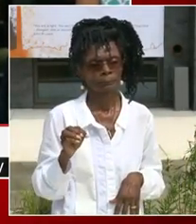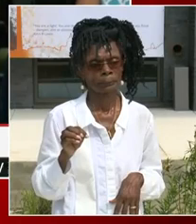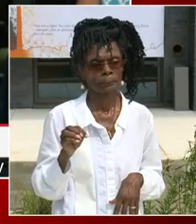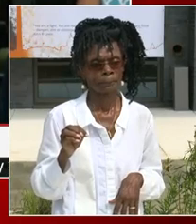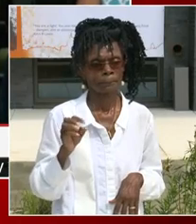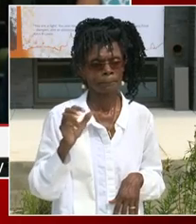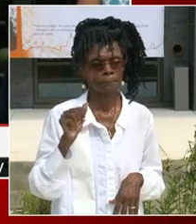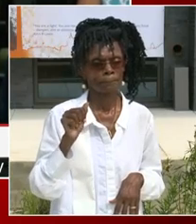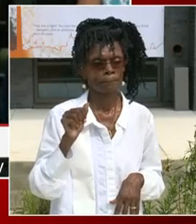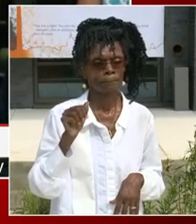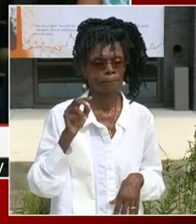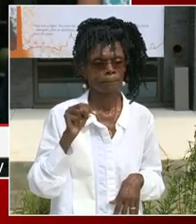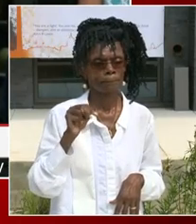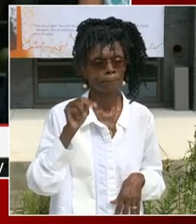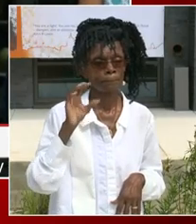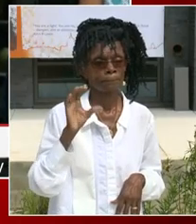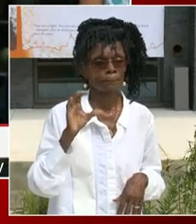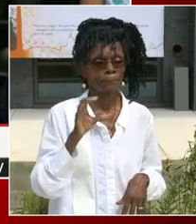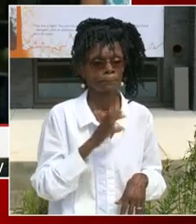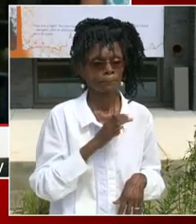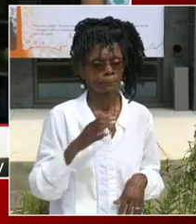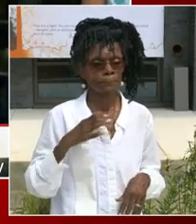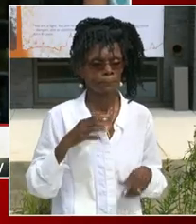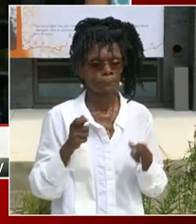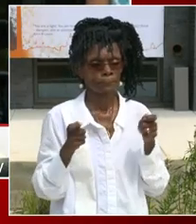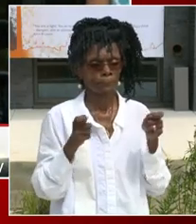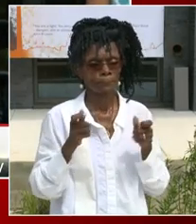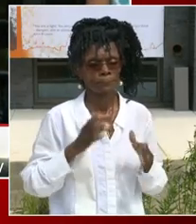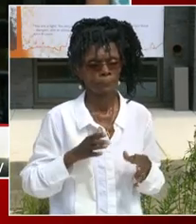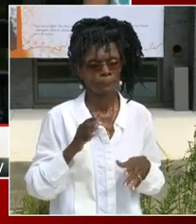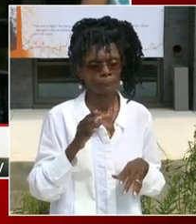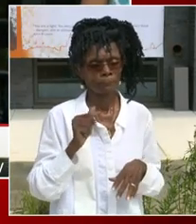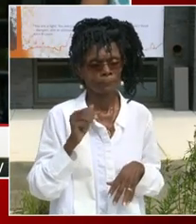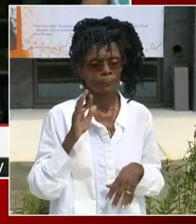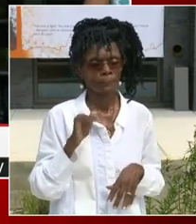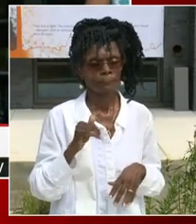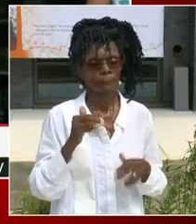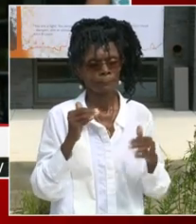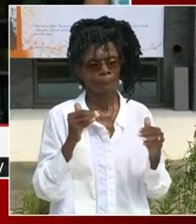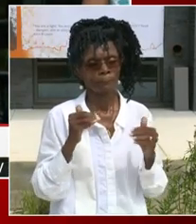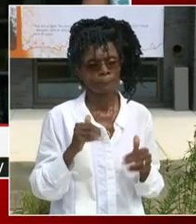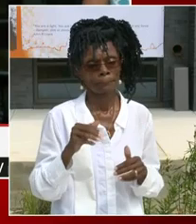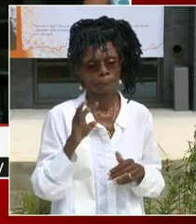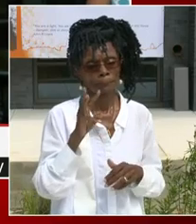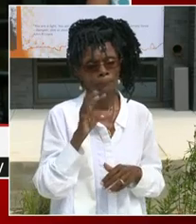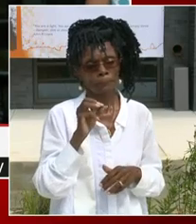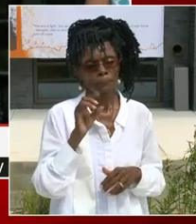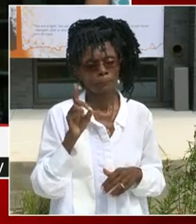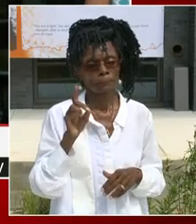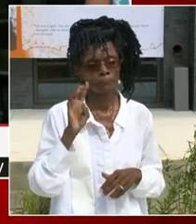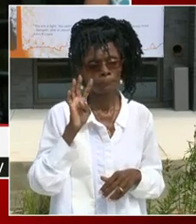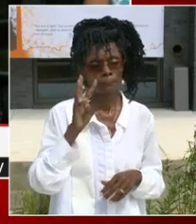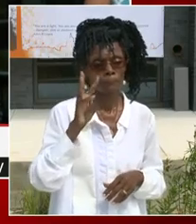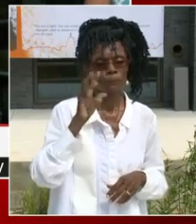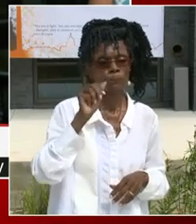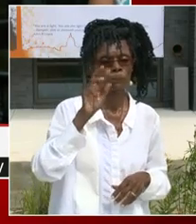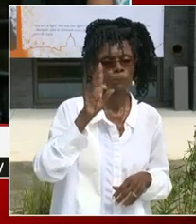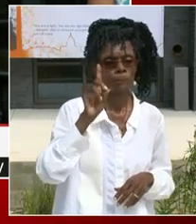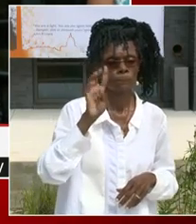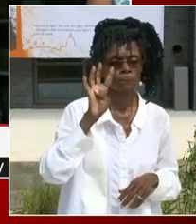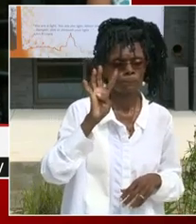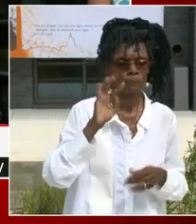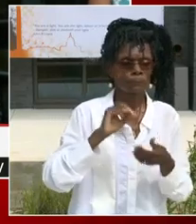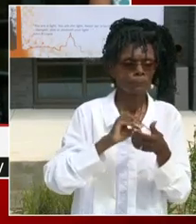Commissioner, Ms. Berry, Commissioner Berry, and the Ward 4 Education Alliance for your contributions. Lastly,